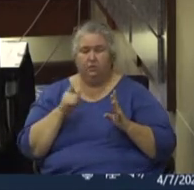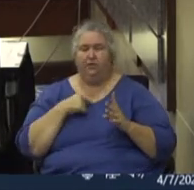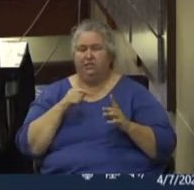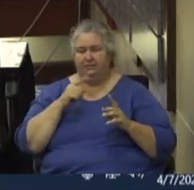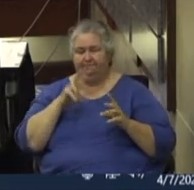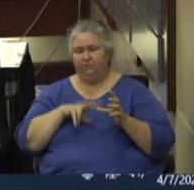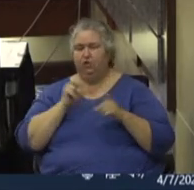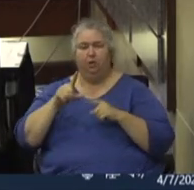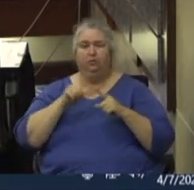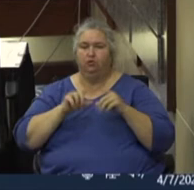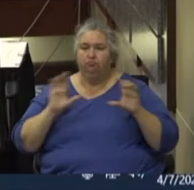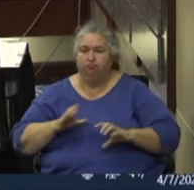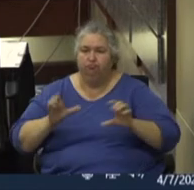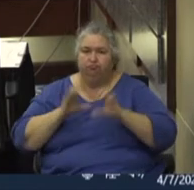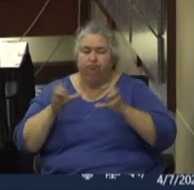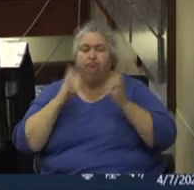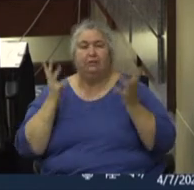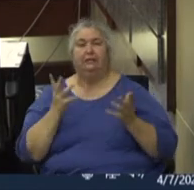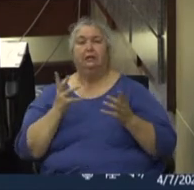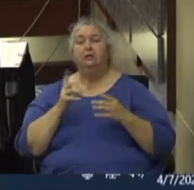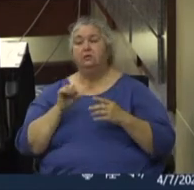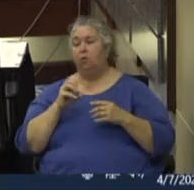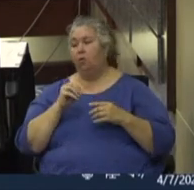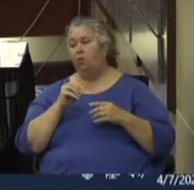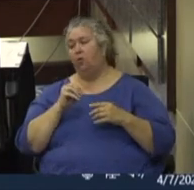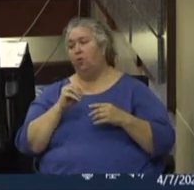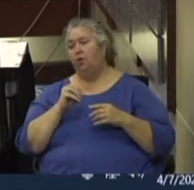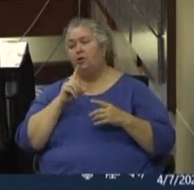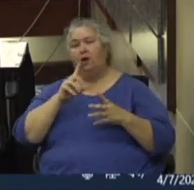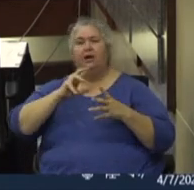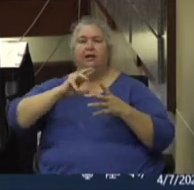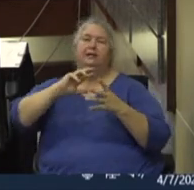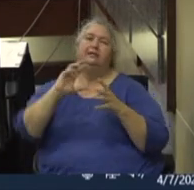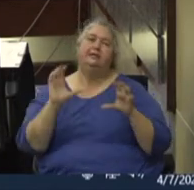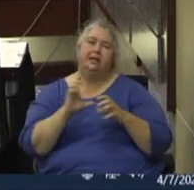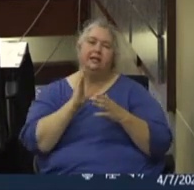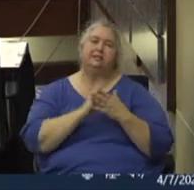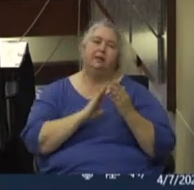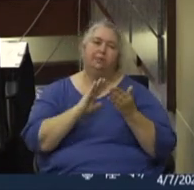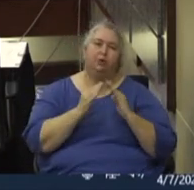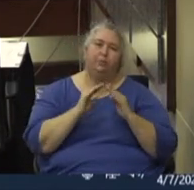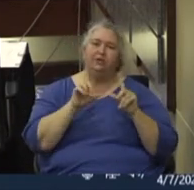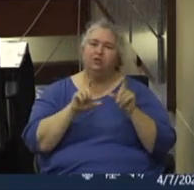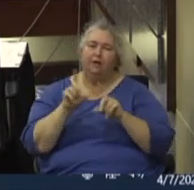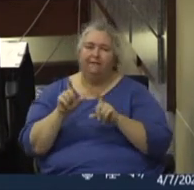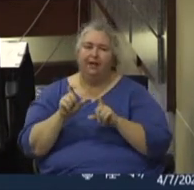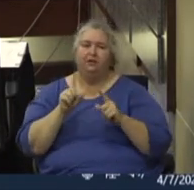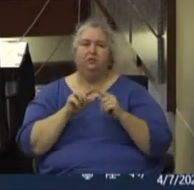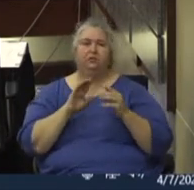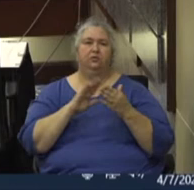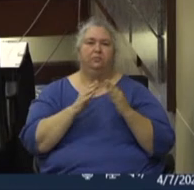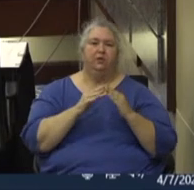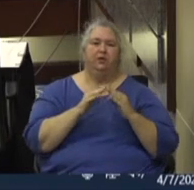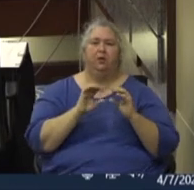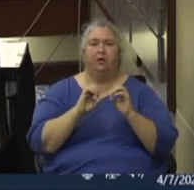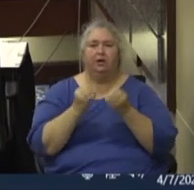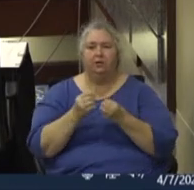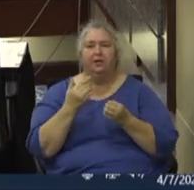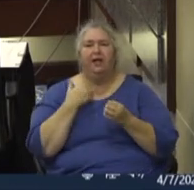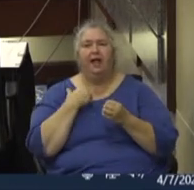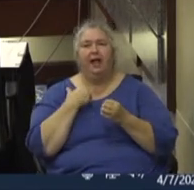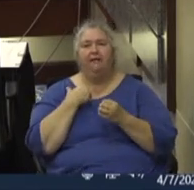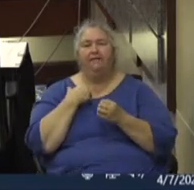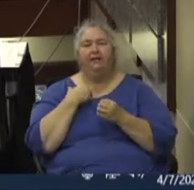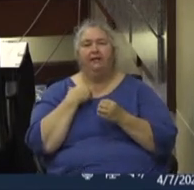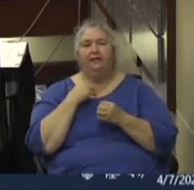in order to help out, there had already been two community surveys from community organizations. So we had some input from our nonprofit